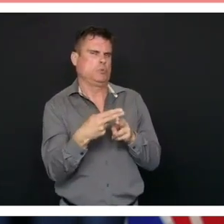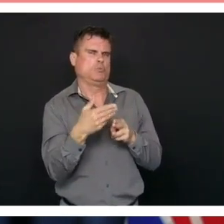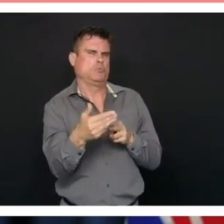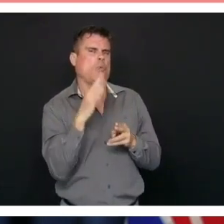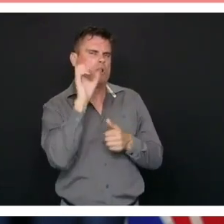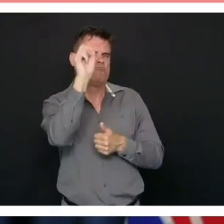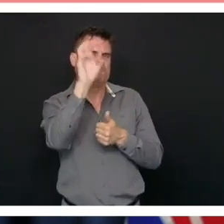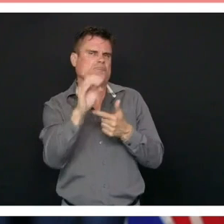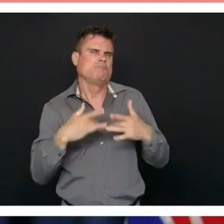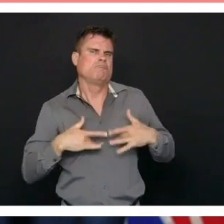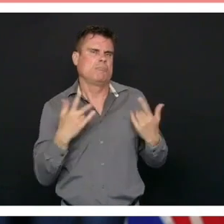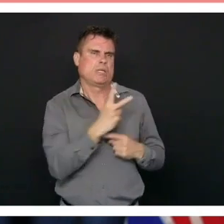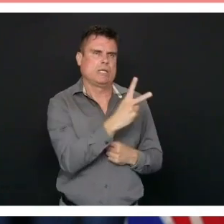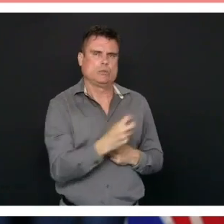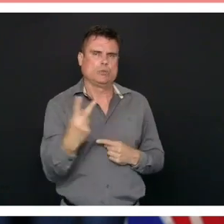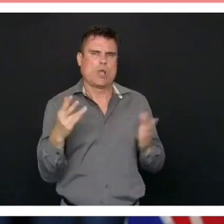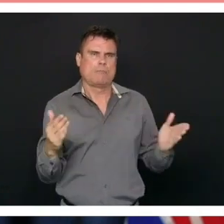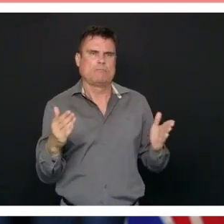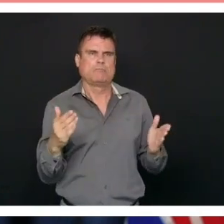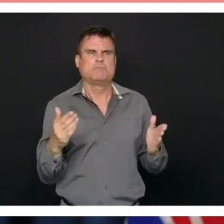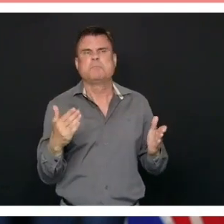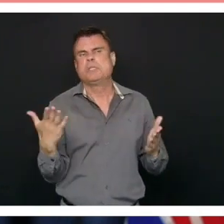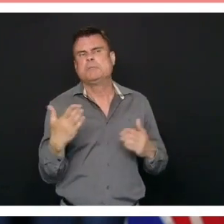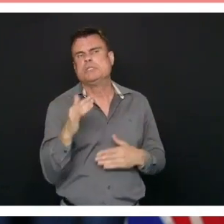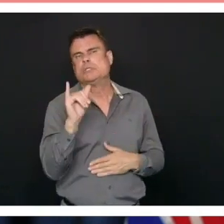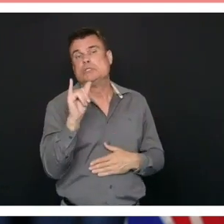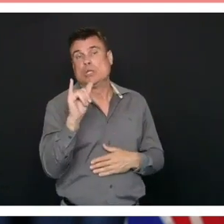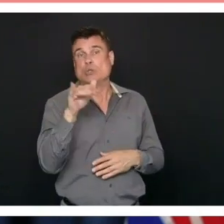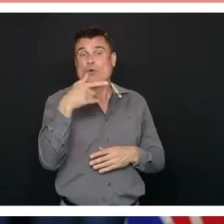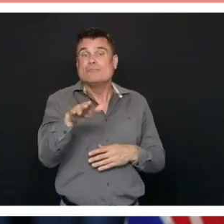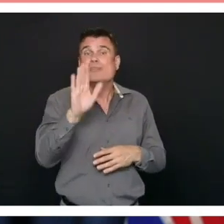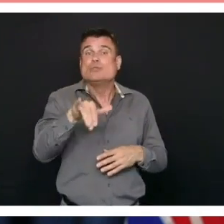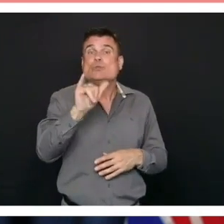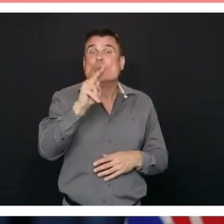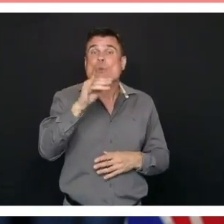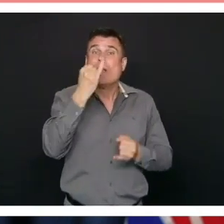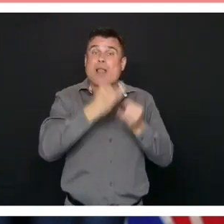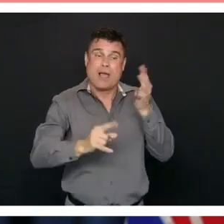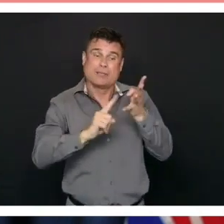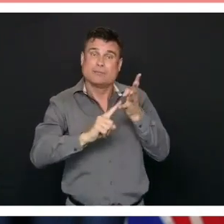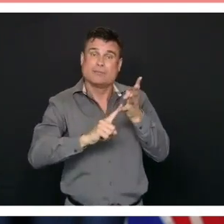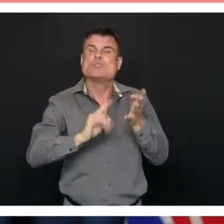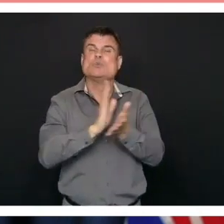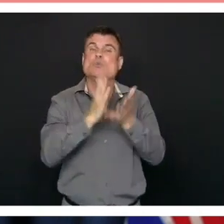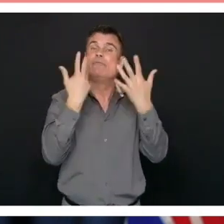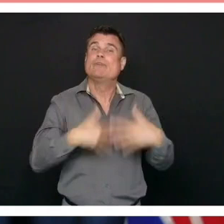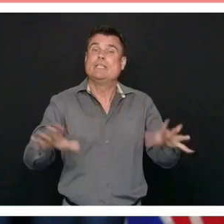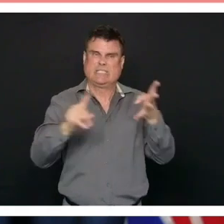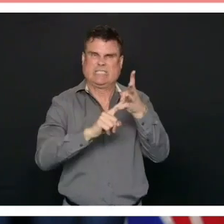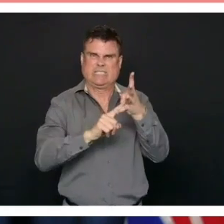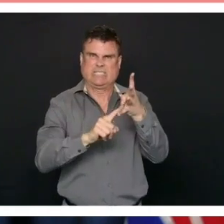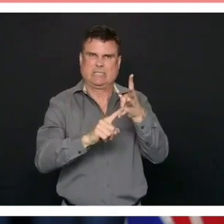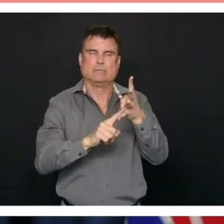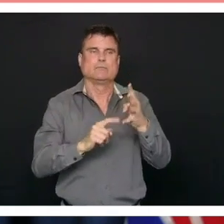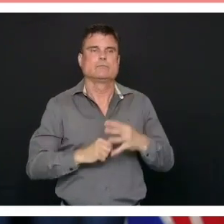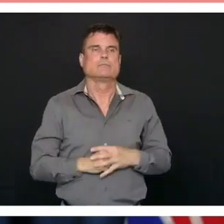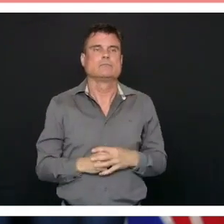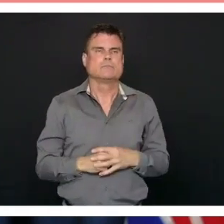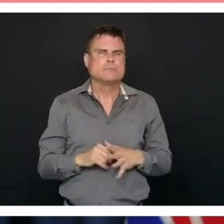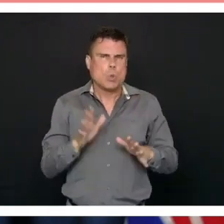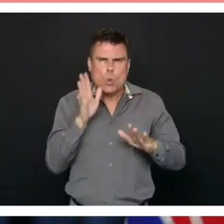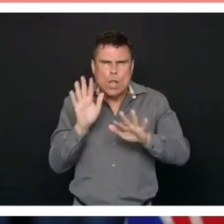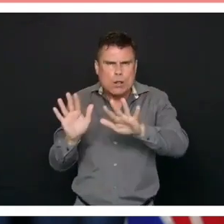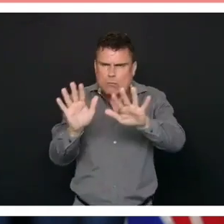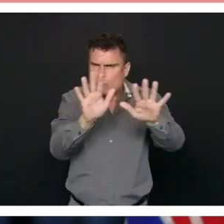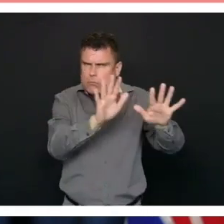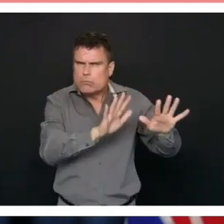And international students may well have a key role to play in that. And that will be determined district by district. But certainly we're not contemplating